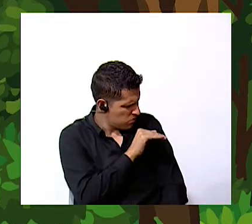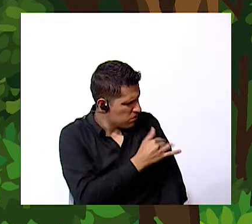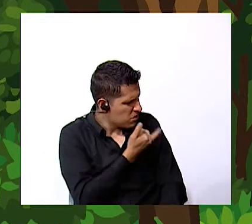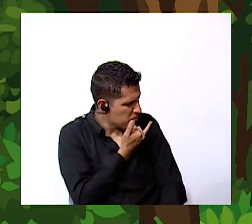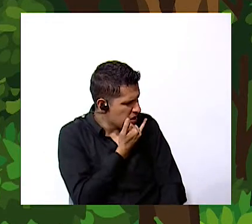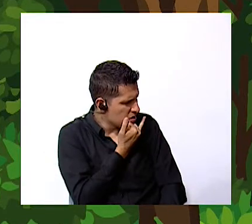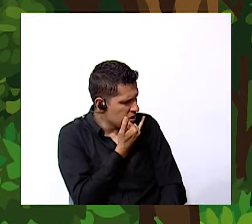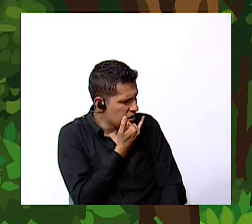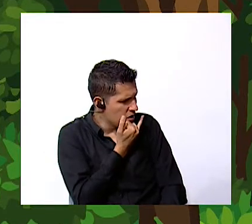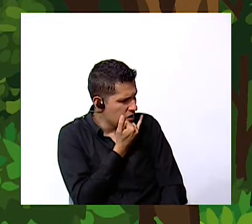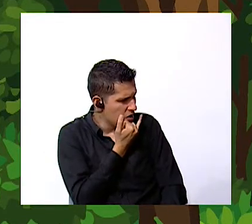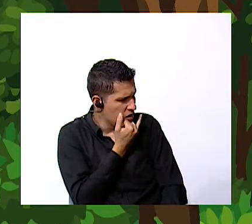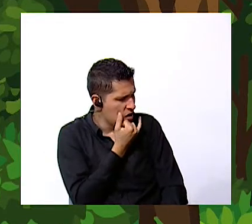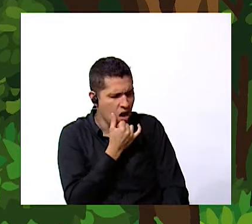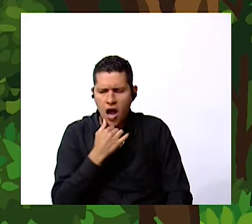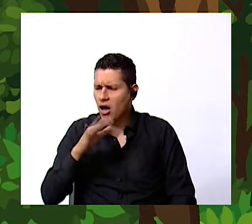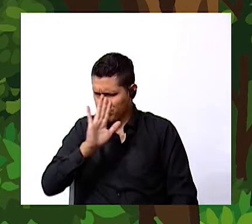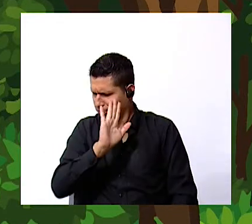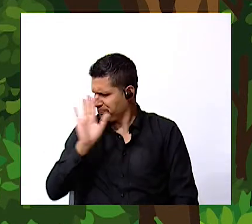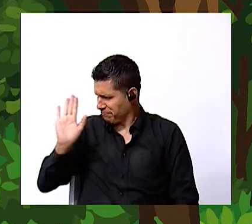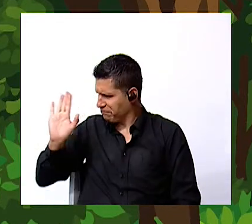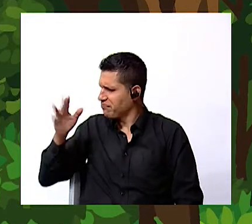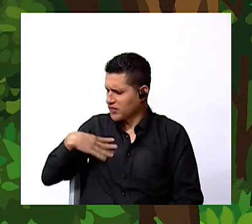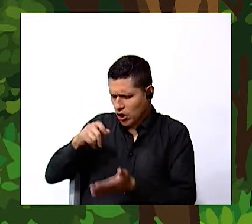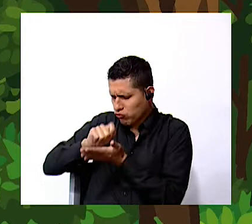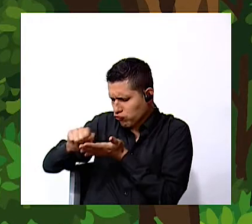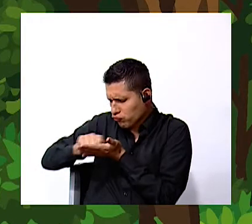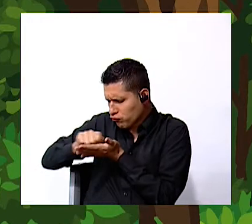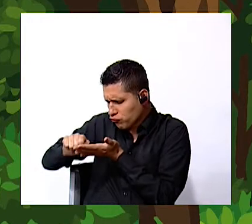i'm taking notes you're taking notes